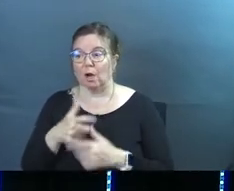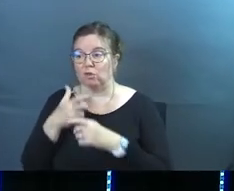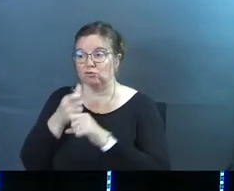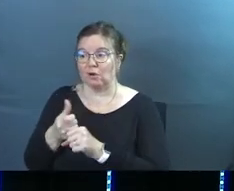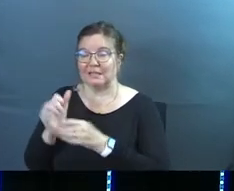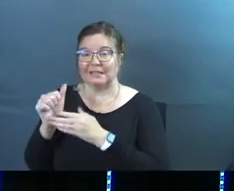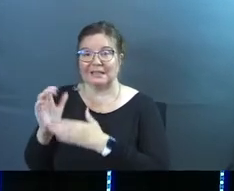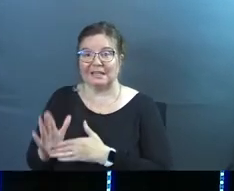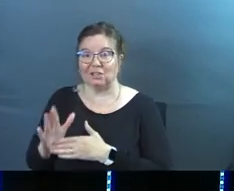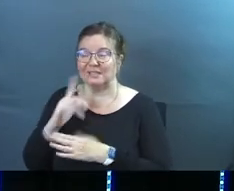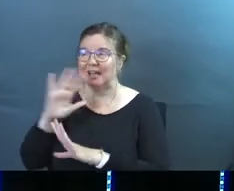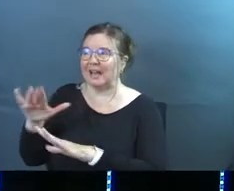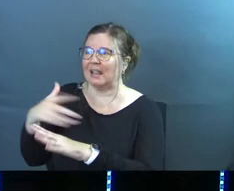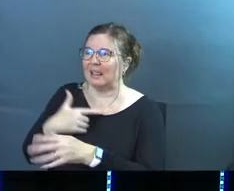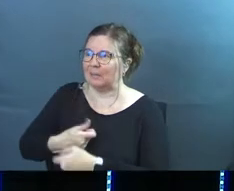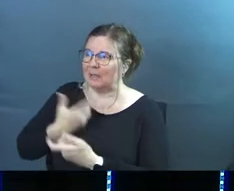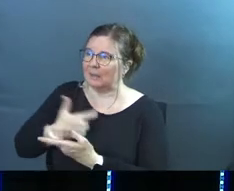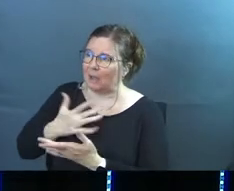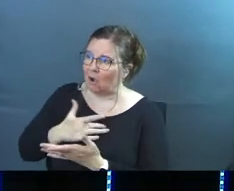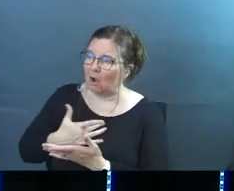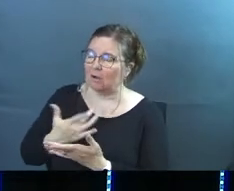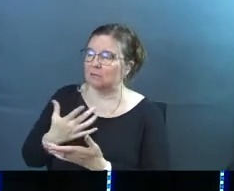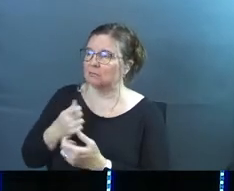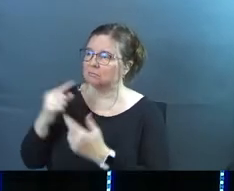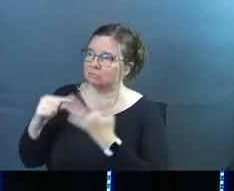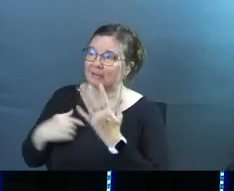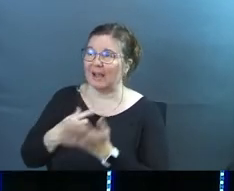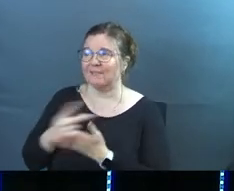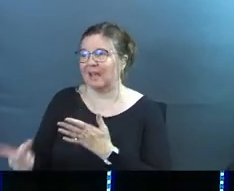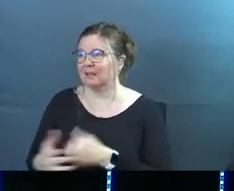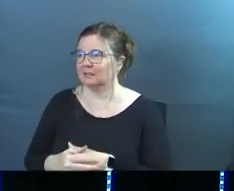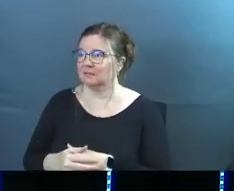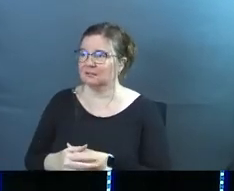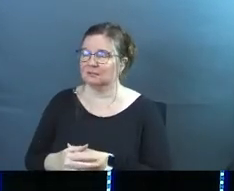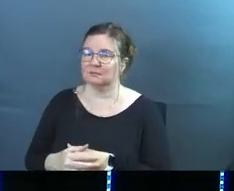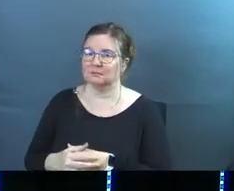leaders that are around you and say, let me pour out my heart to you, I fail.